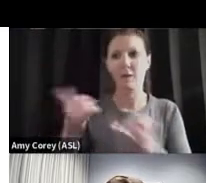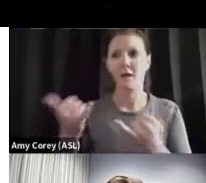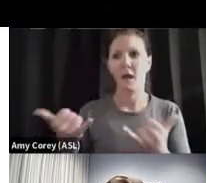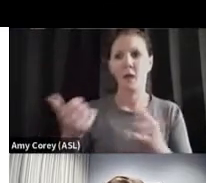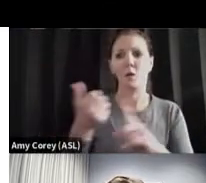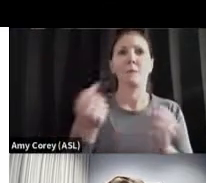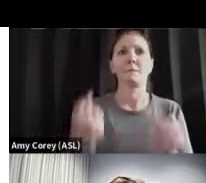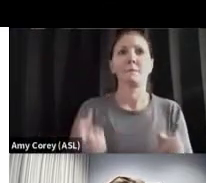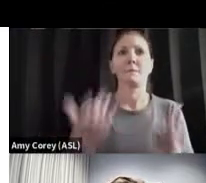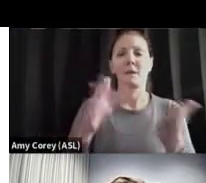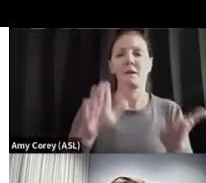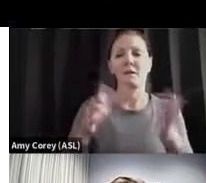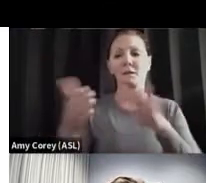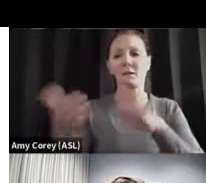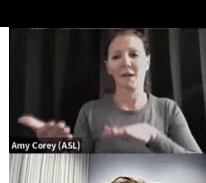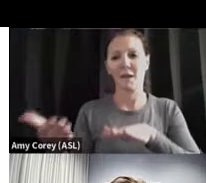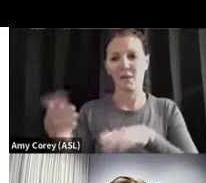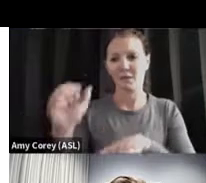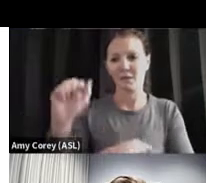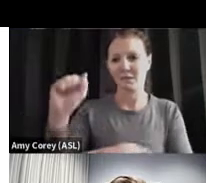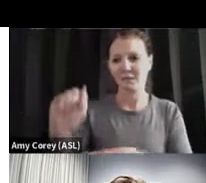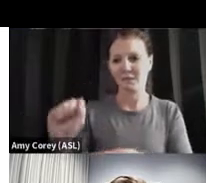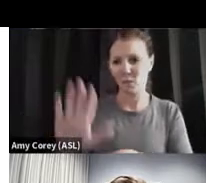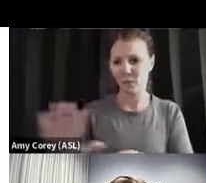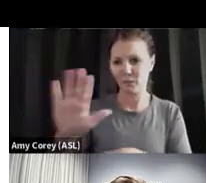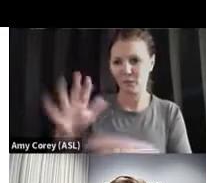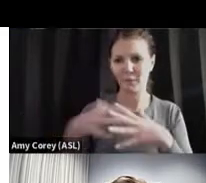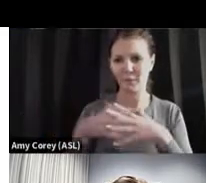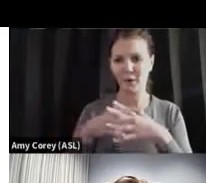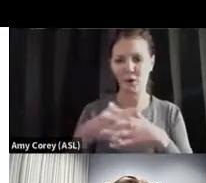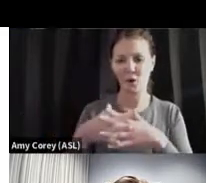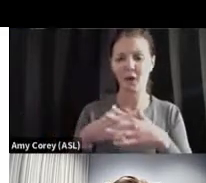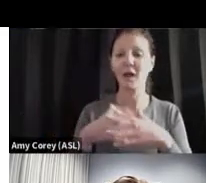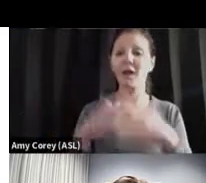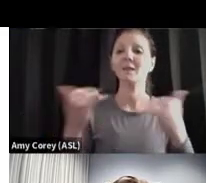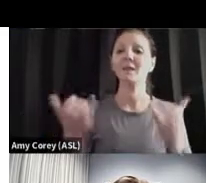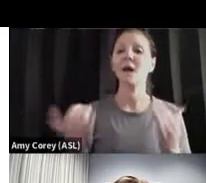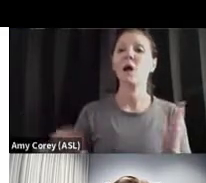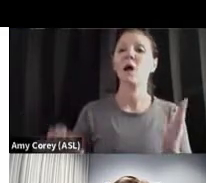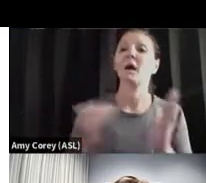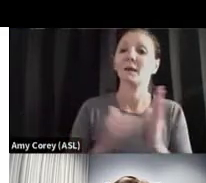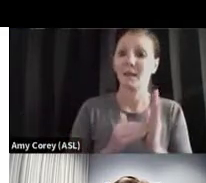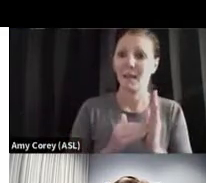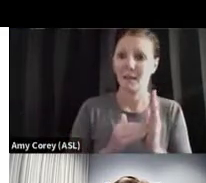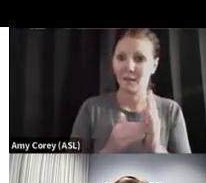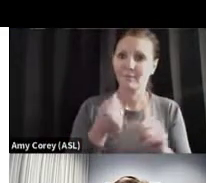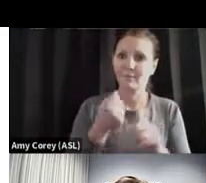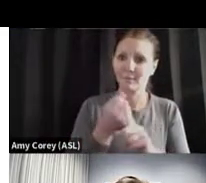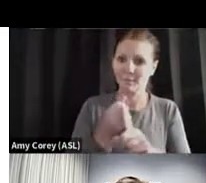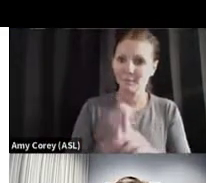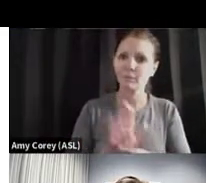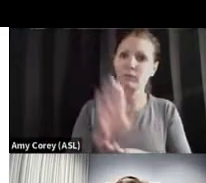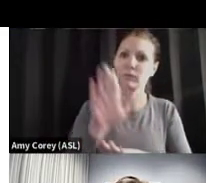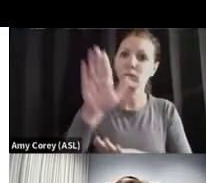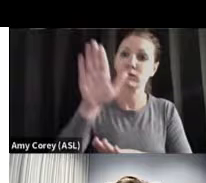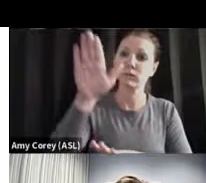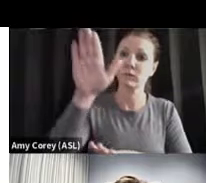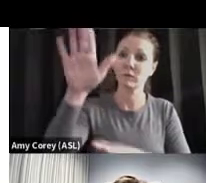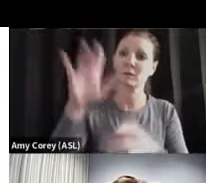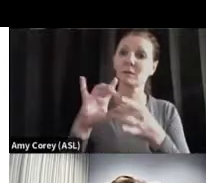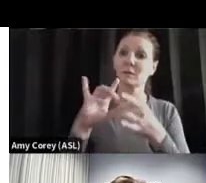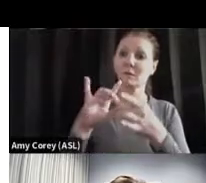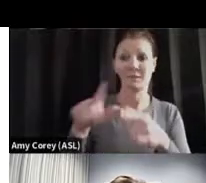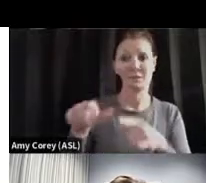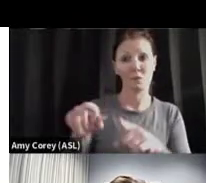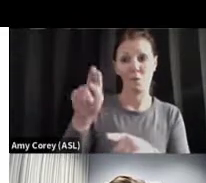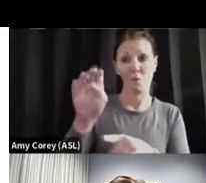primarily. And now we're in our latest surge, which is the one you're seeing here on the right. And this is related to the Northeast and it's winter. And